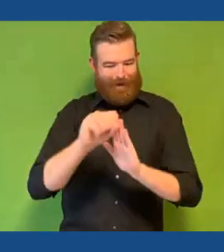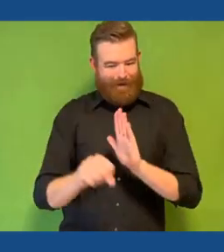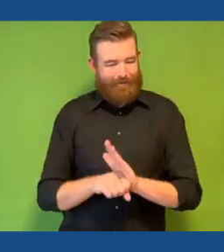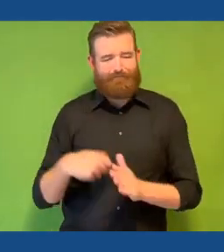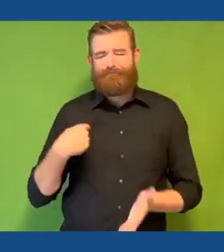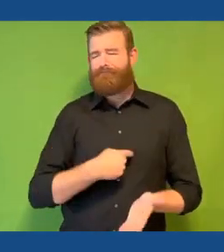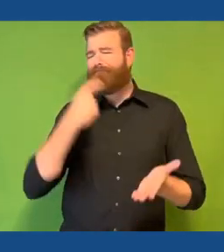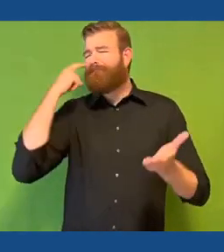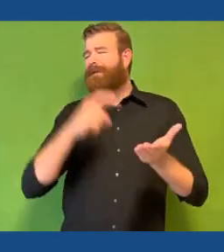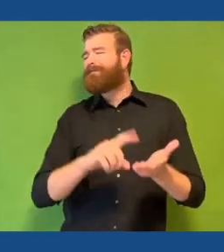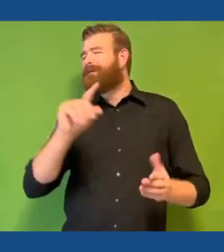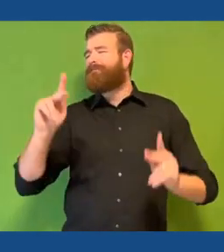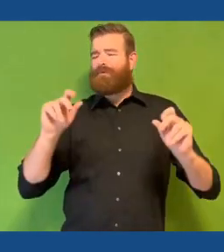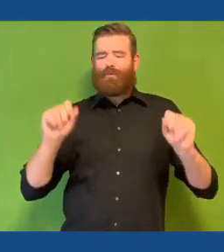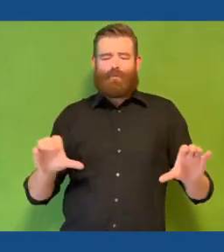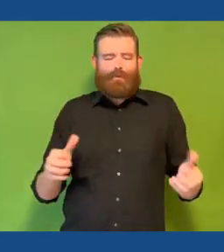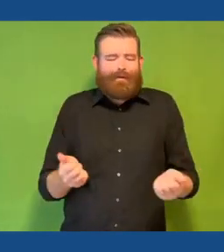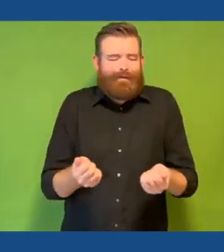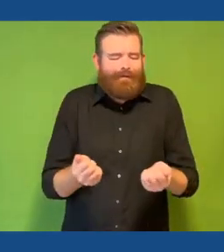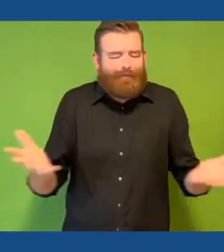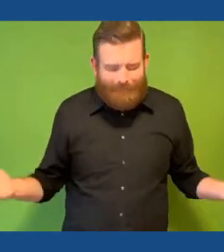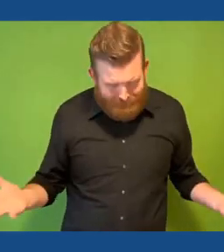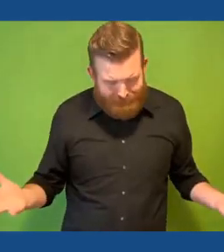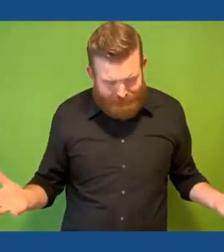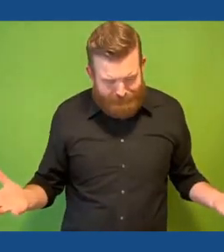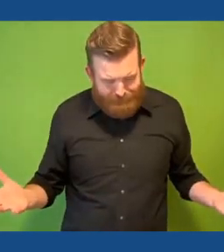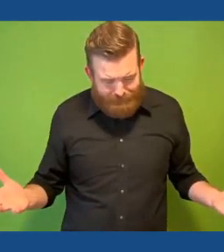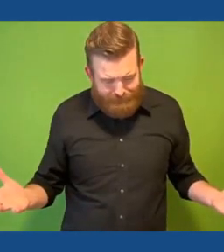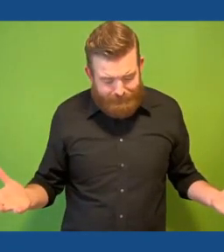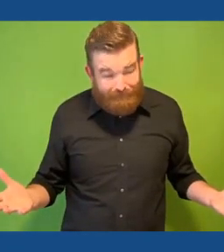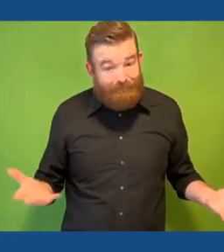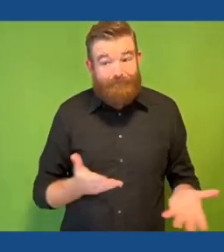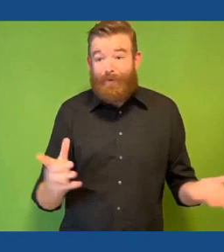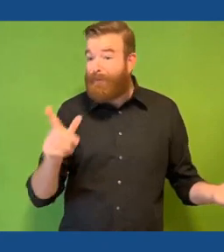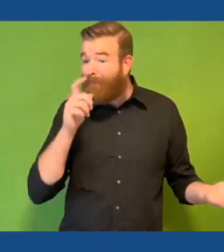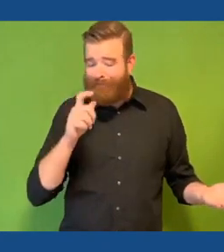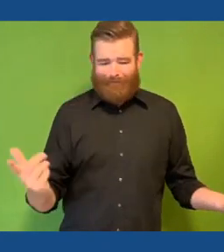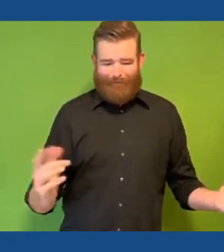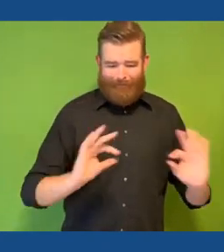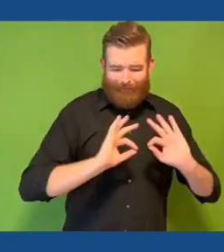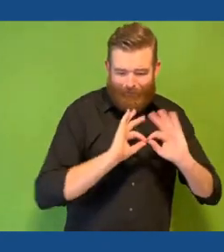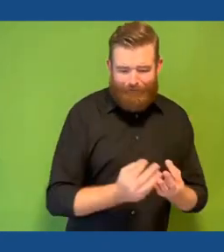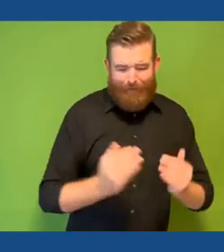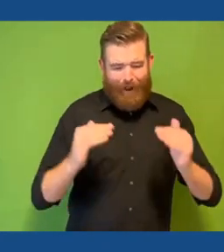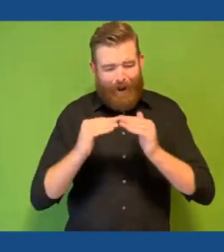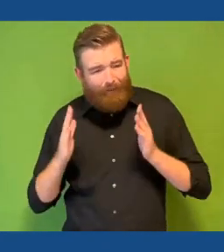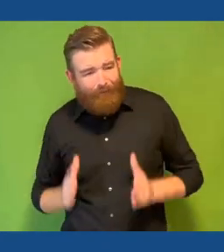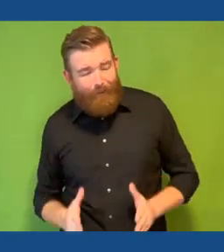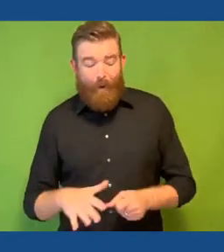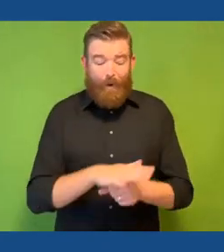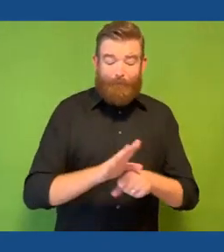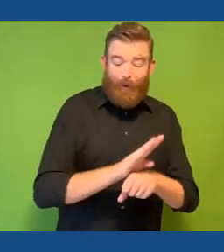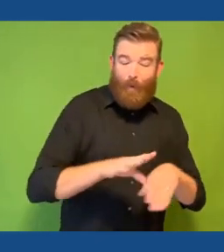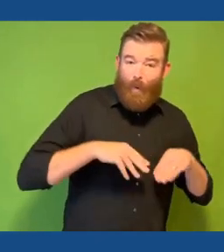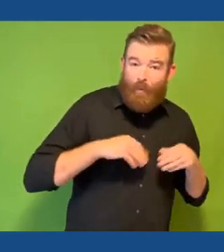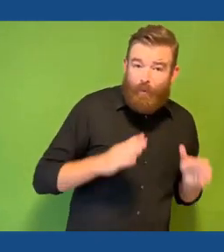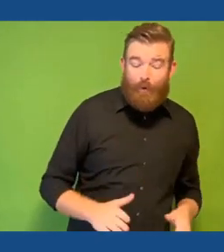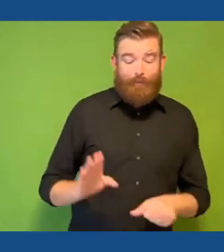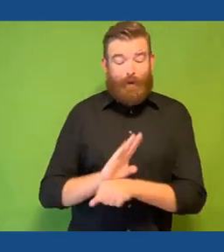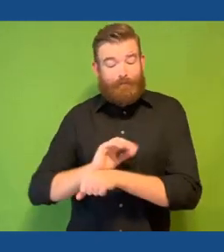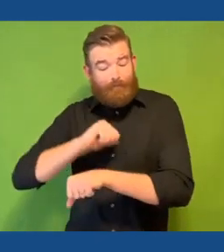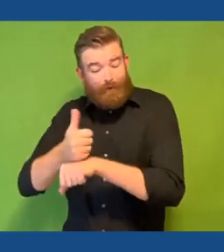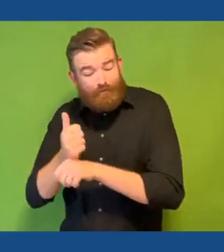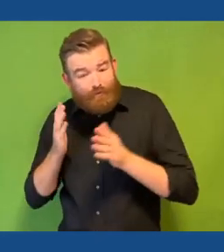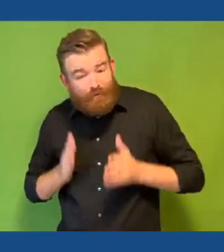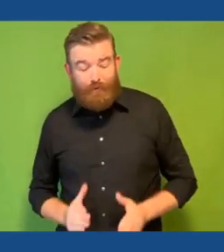recognize that people with disabilities could do anything. These individuals are our family members, our colleagues, local